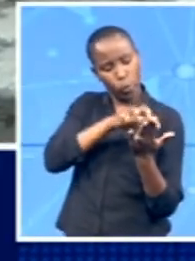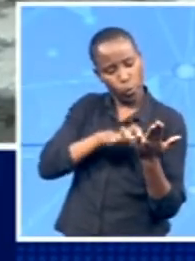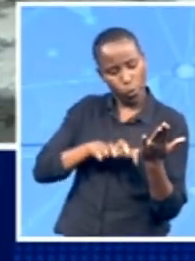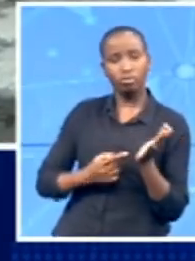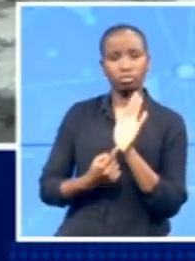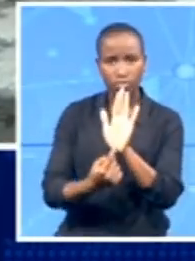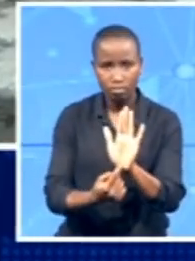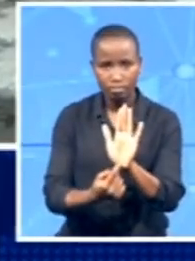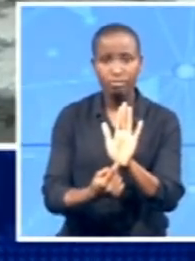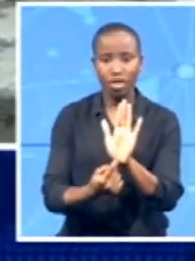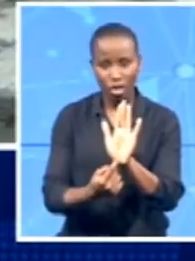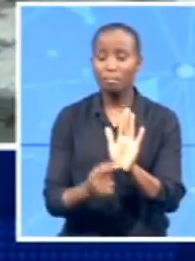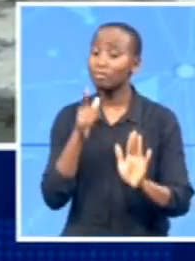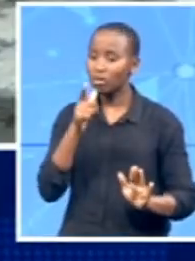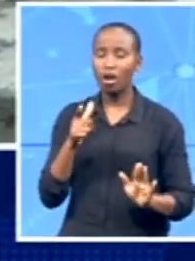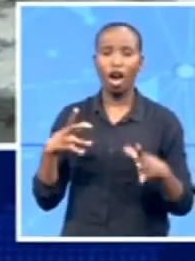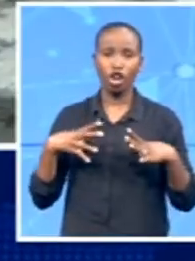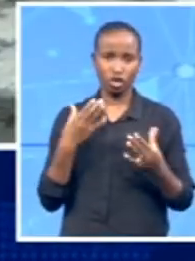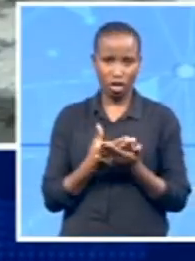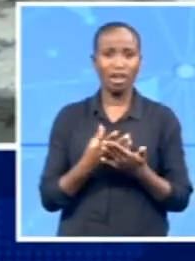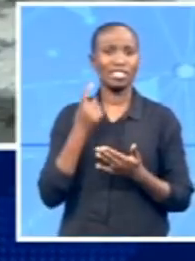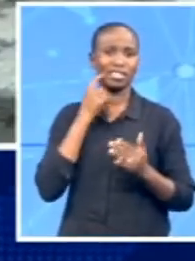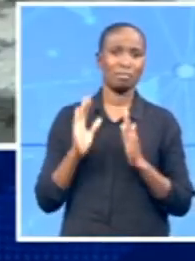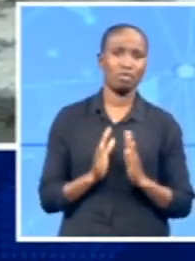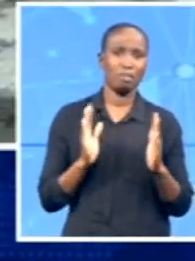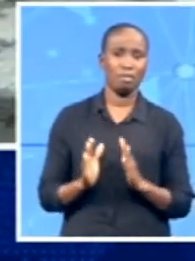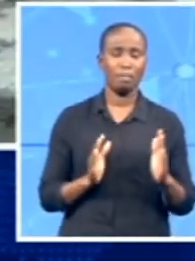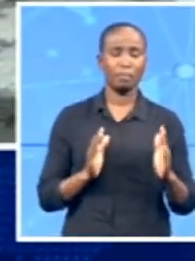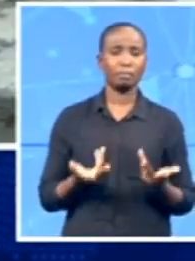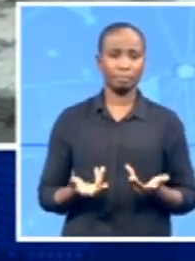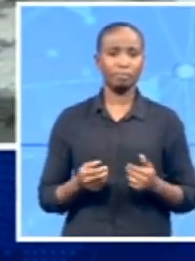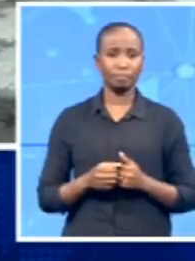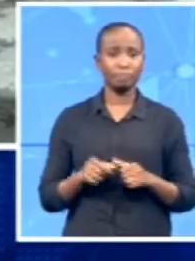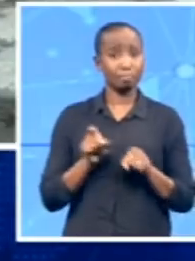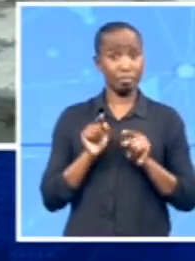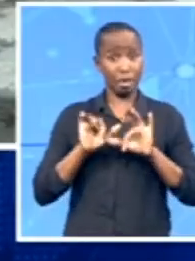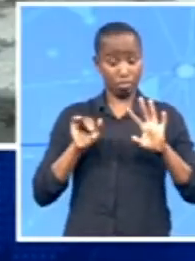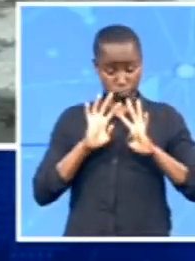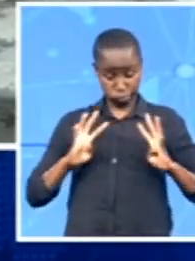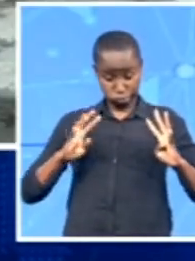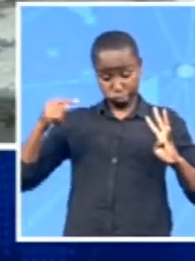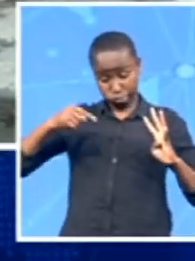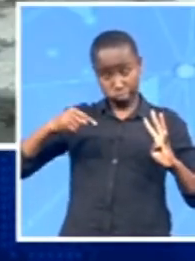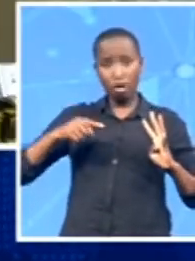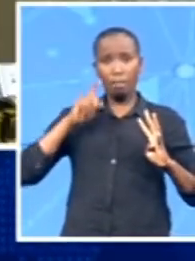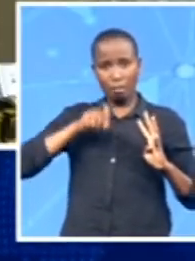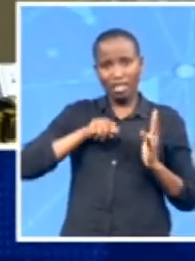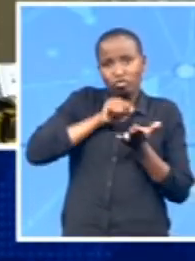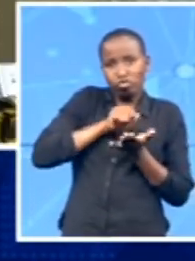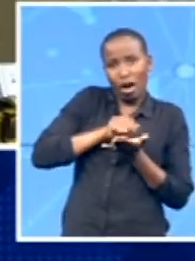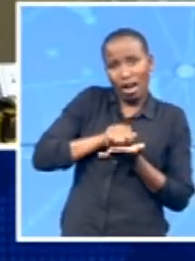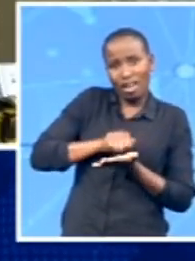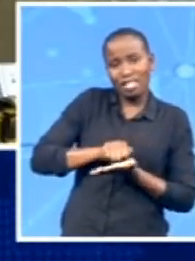the candidate is also required to prepare a written response. That written response is read into